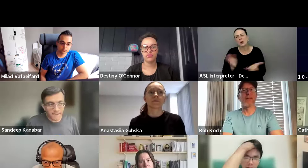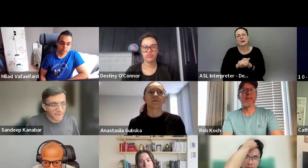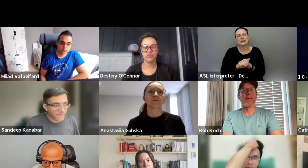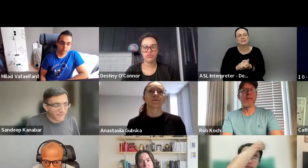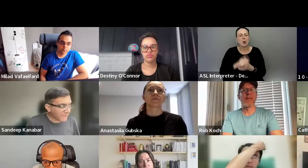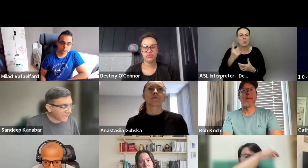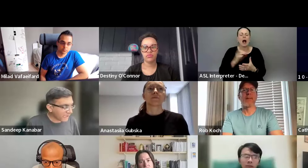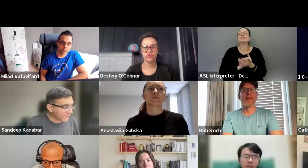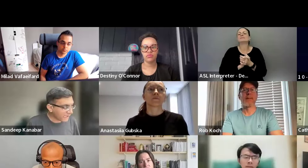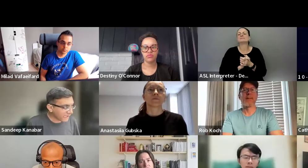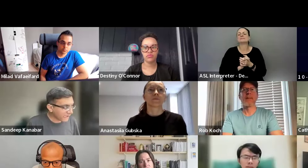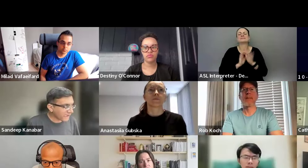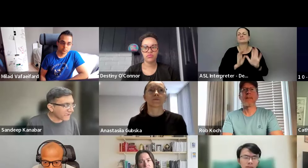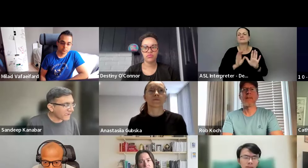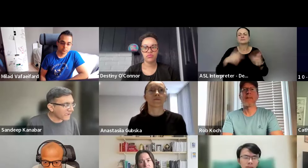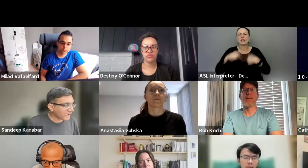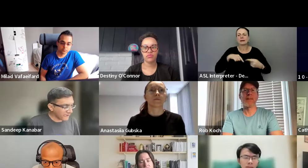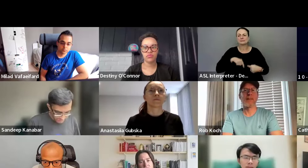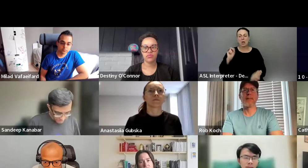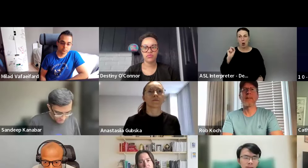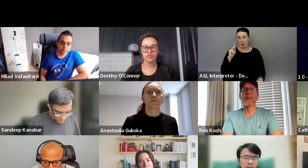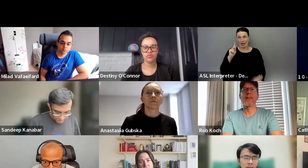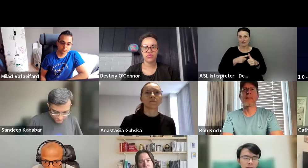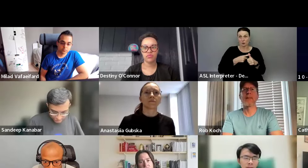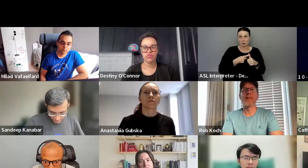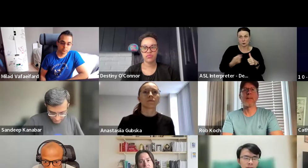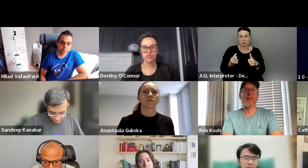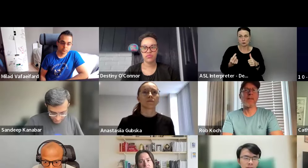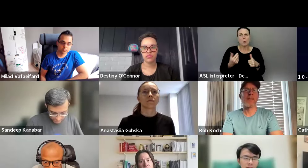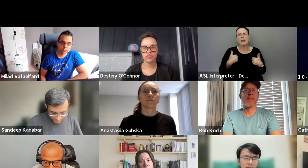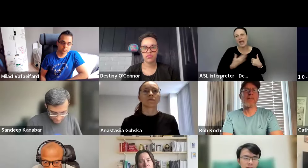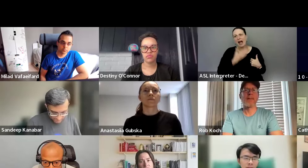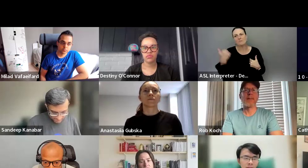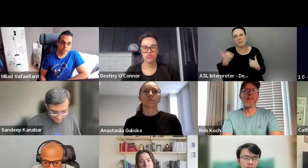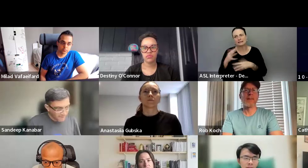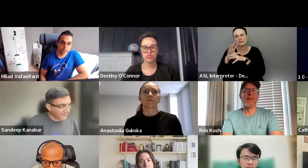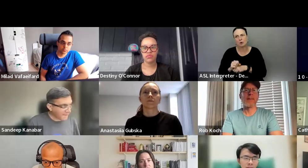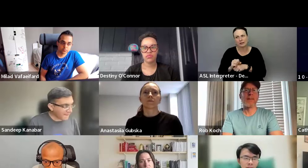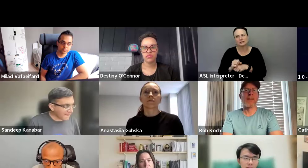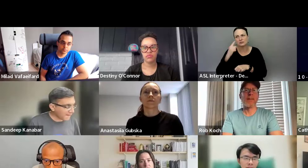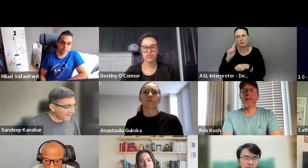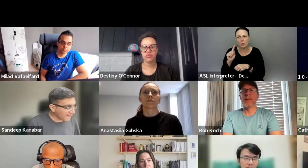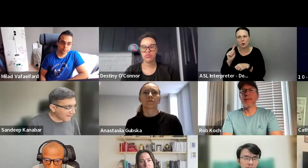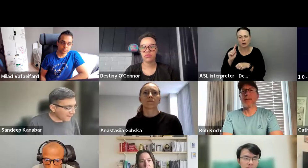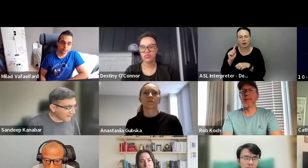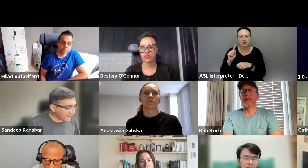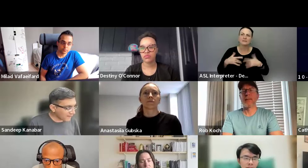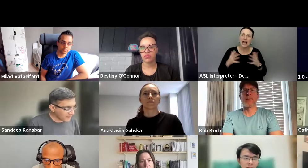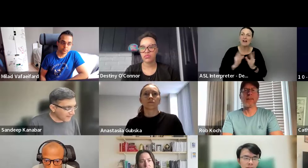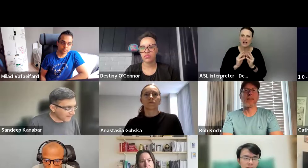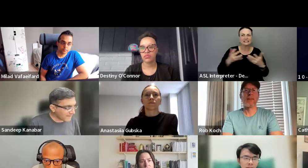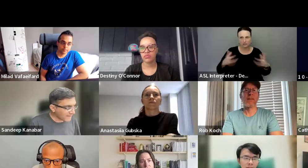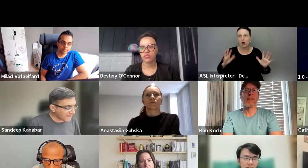one, so, okay. So the first thing that, uh, we can do, because we do have the best practices for, uh, the events already.